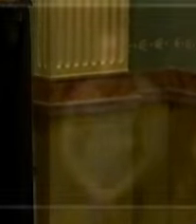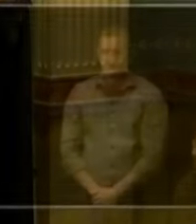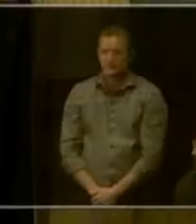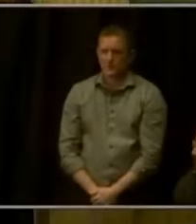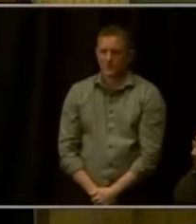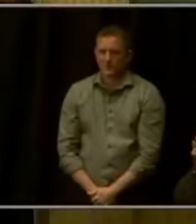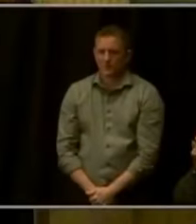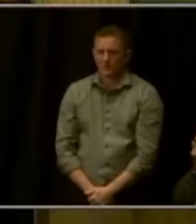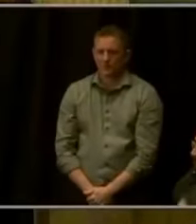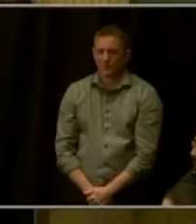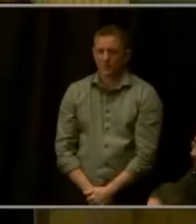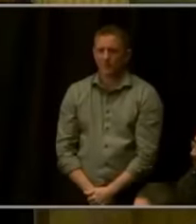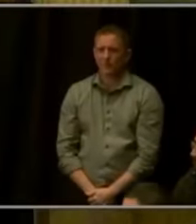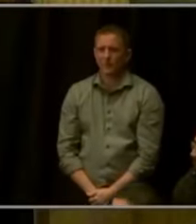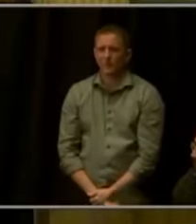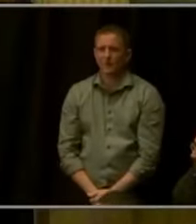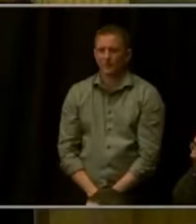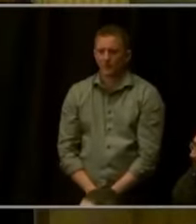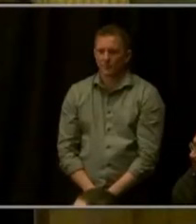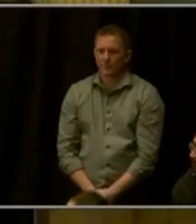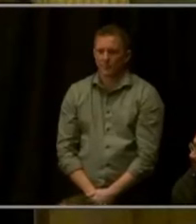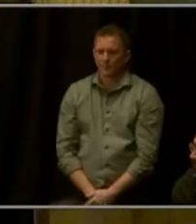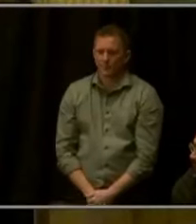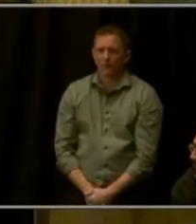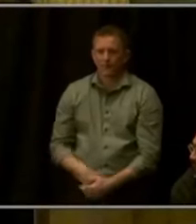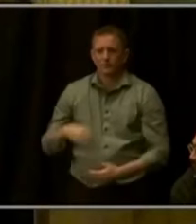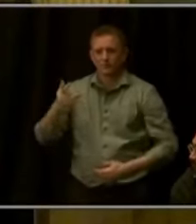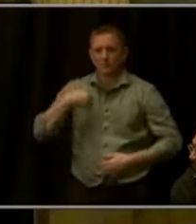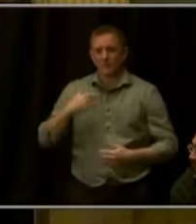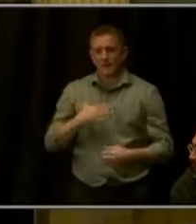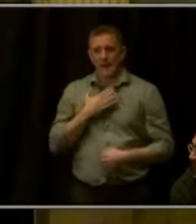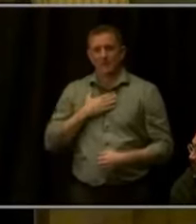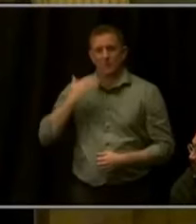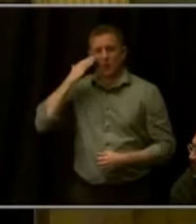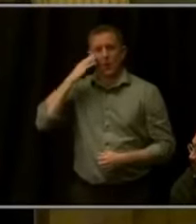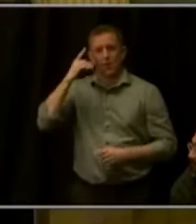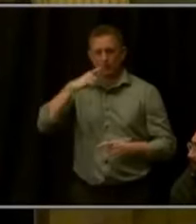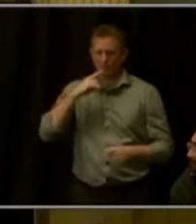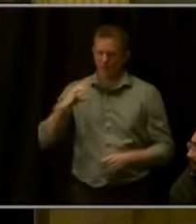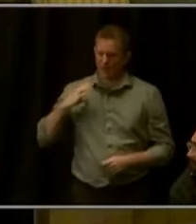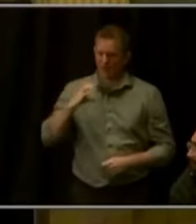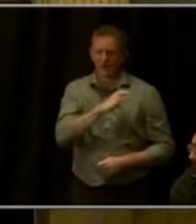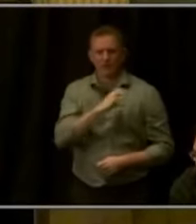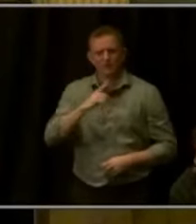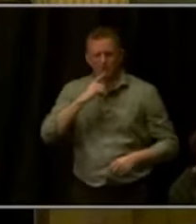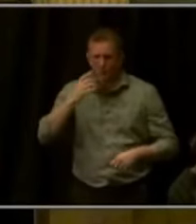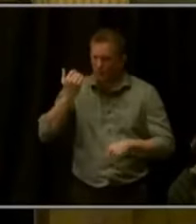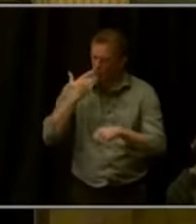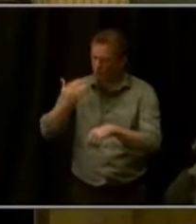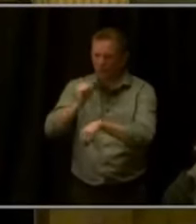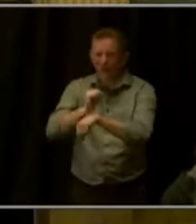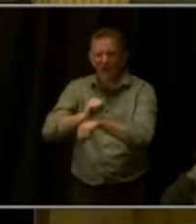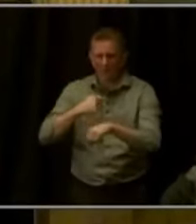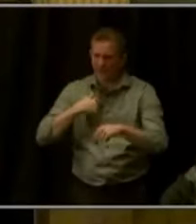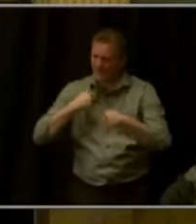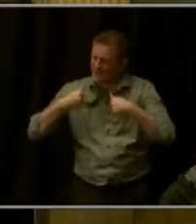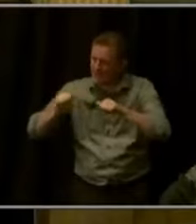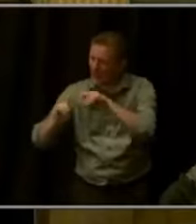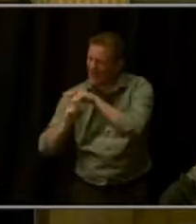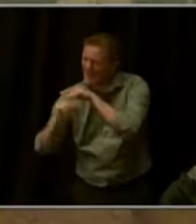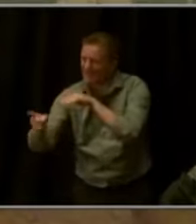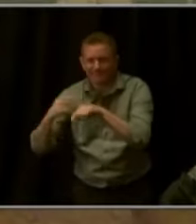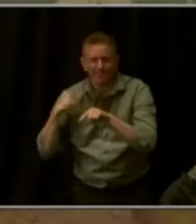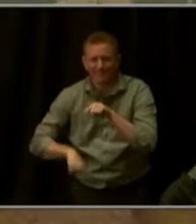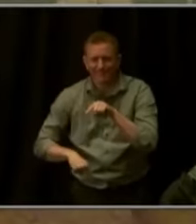You'll be happy to know that the Escort Committee did their job. I wasn't able to escape. I tried between the first and second floor, but they fully contained me